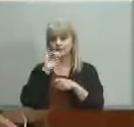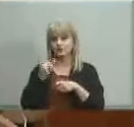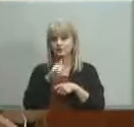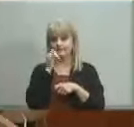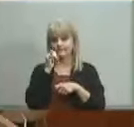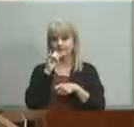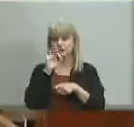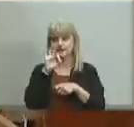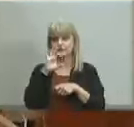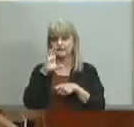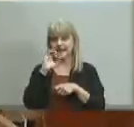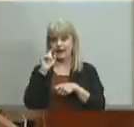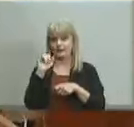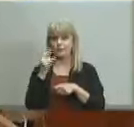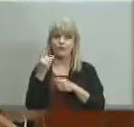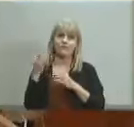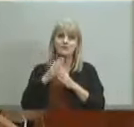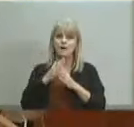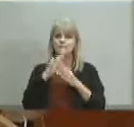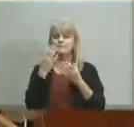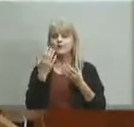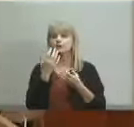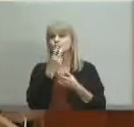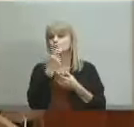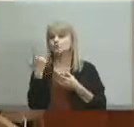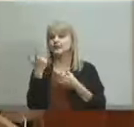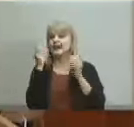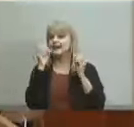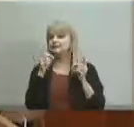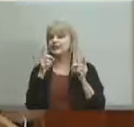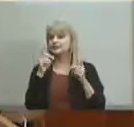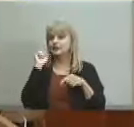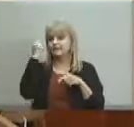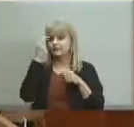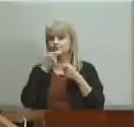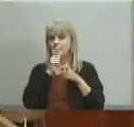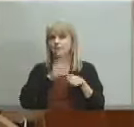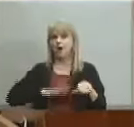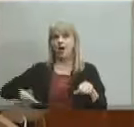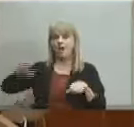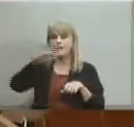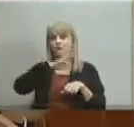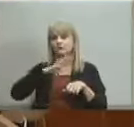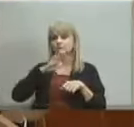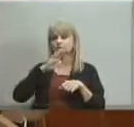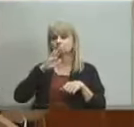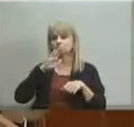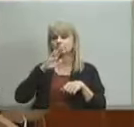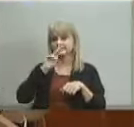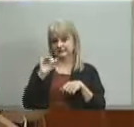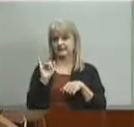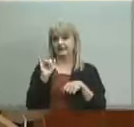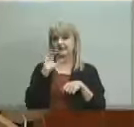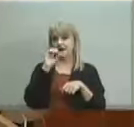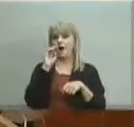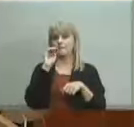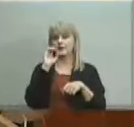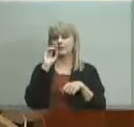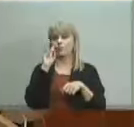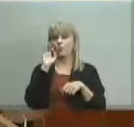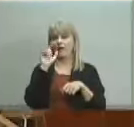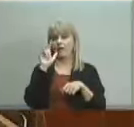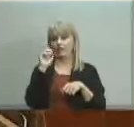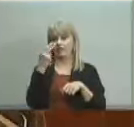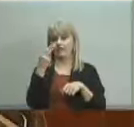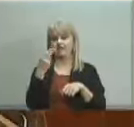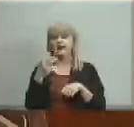who is one of the top two or three education governors in the whole Commonwealth Kentucky for the last two hundred something years and and by